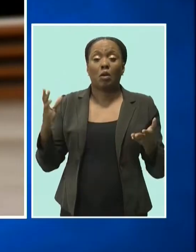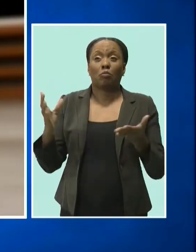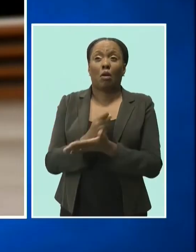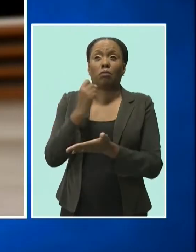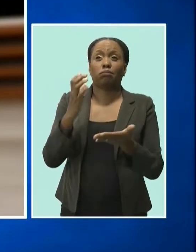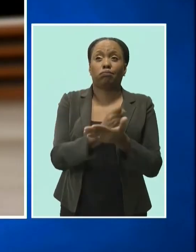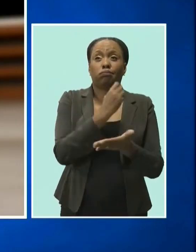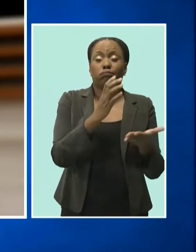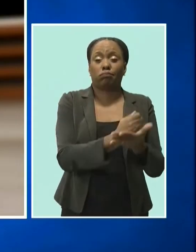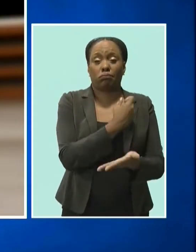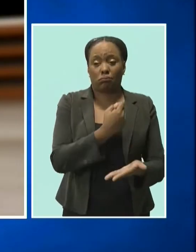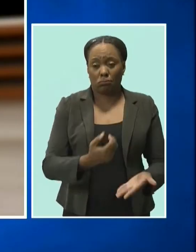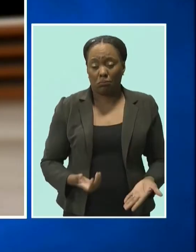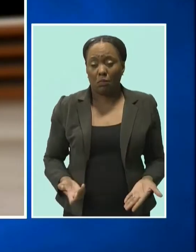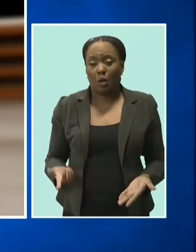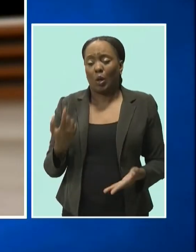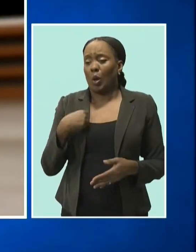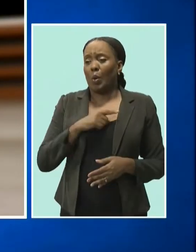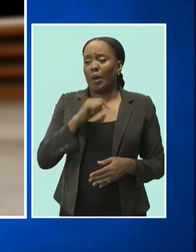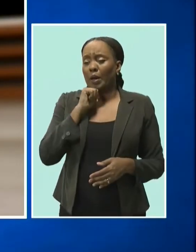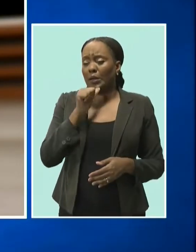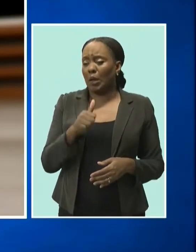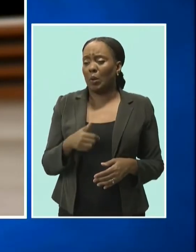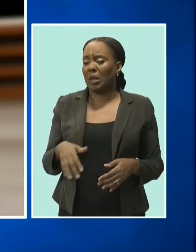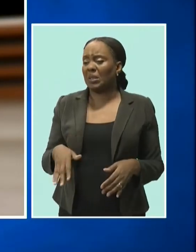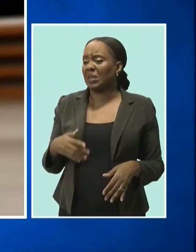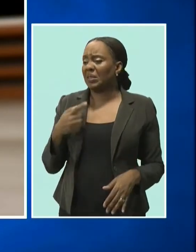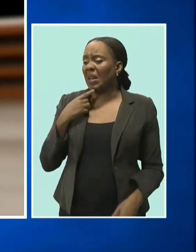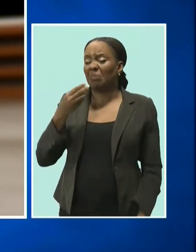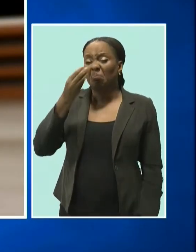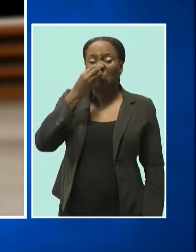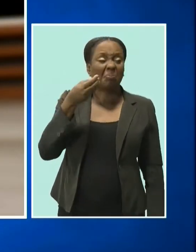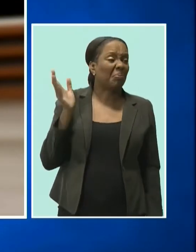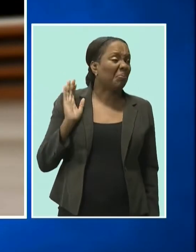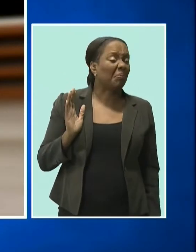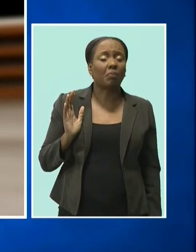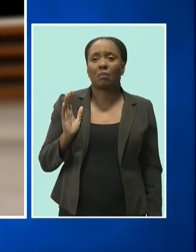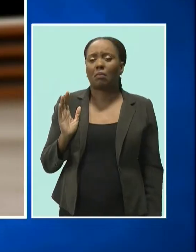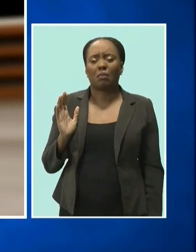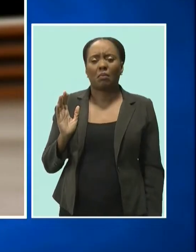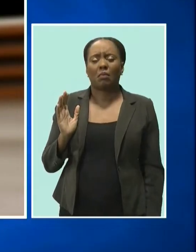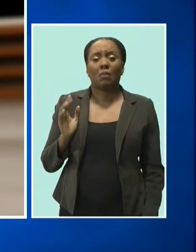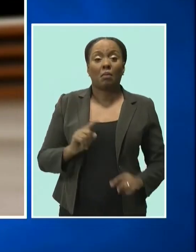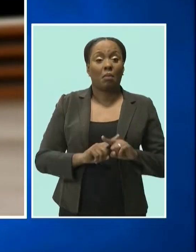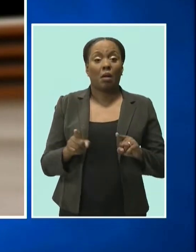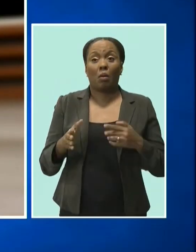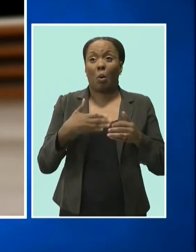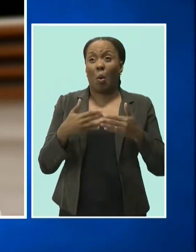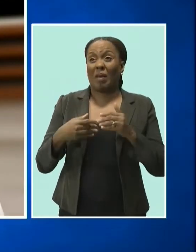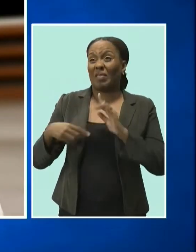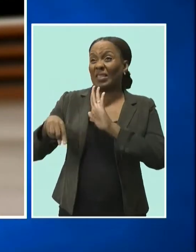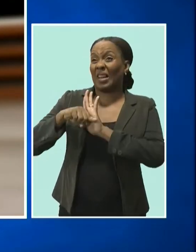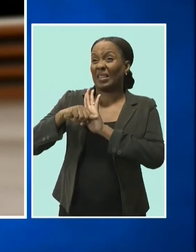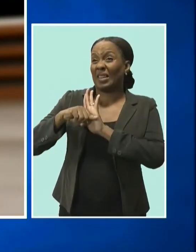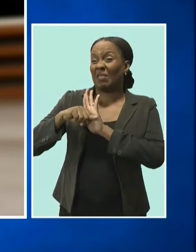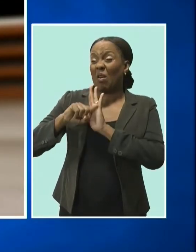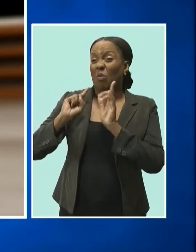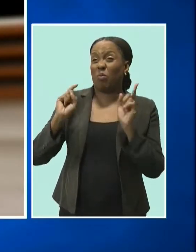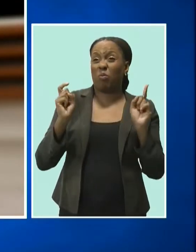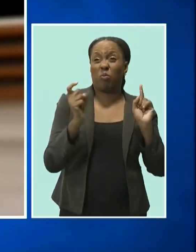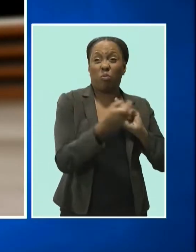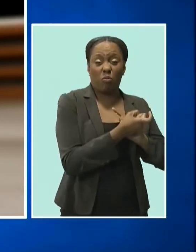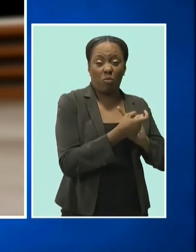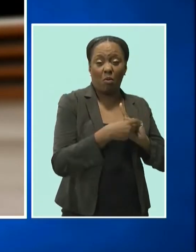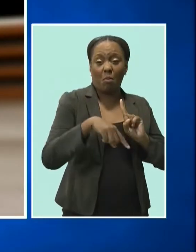And whilst we will not bury our heads in the sand, I'm advocating that we convert negatives into opportunities for learning